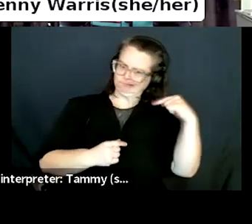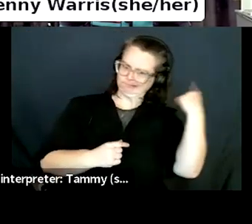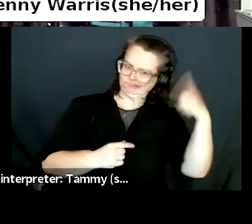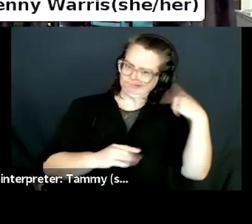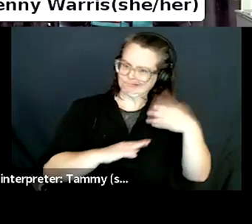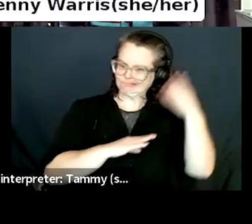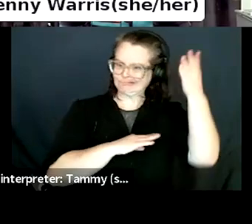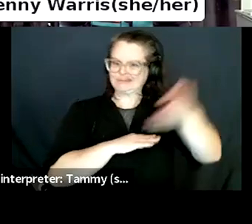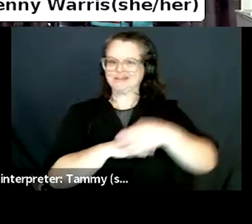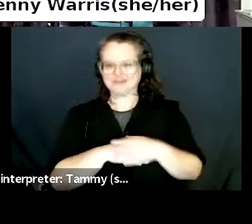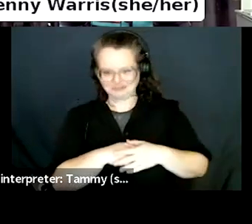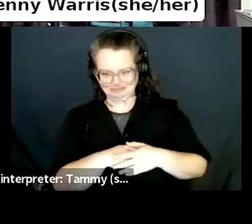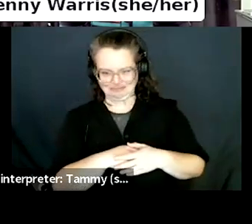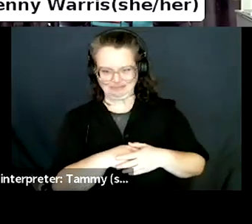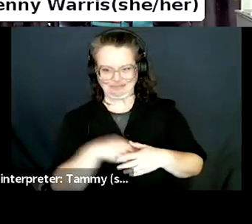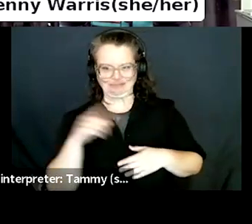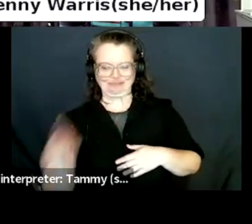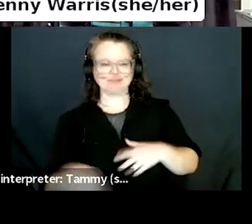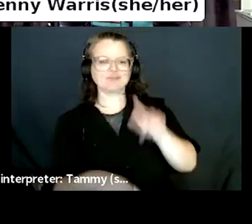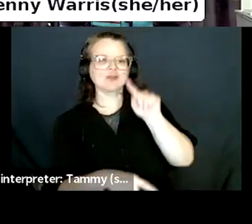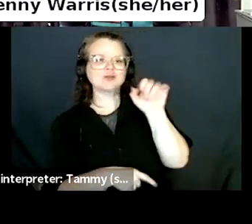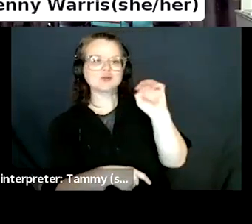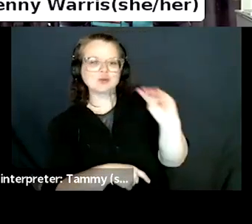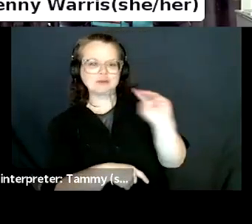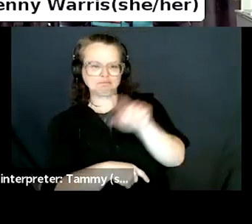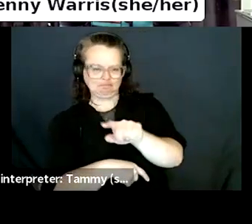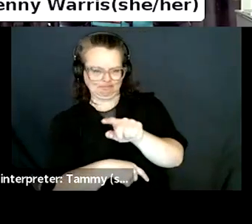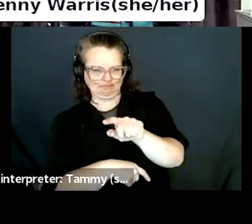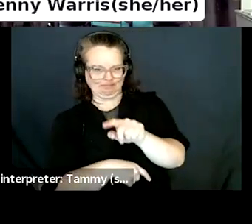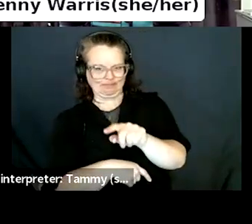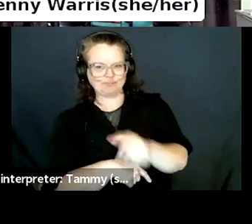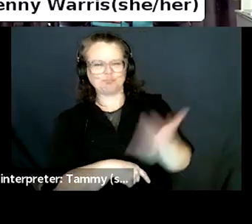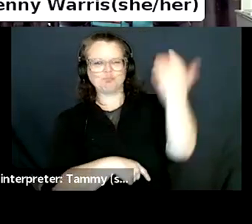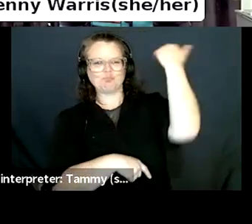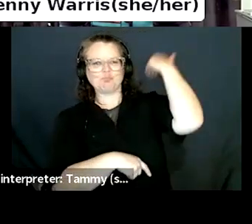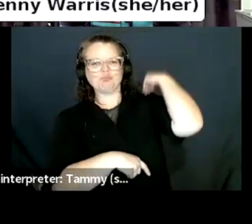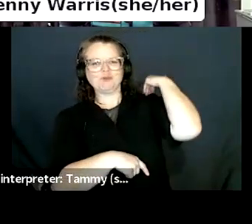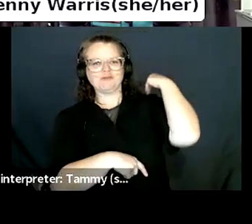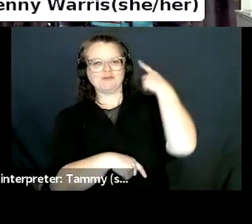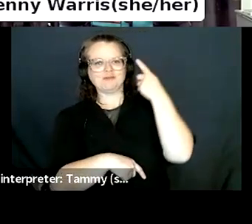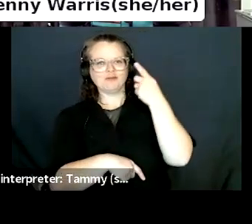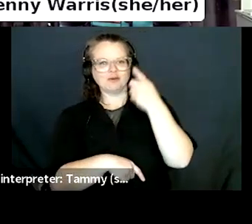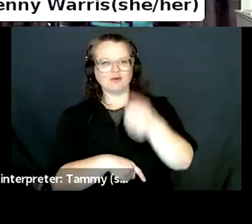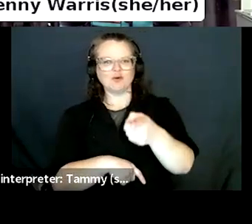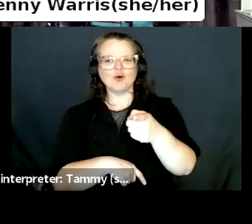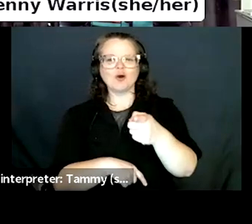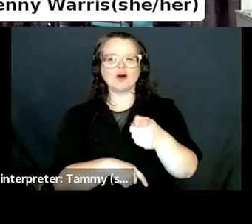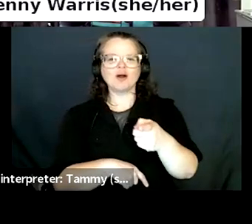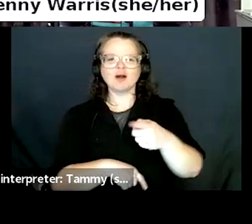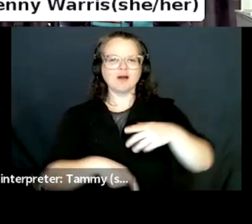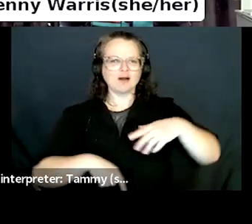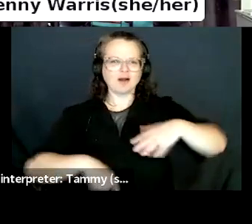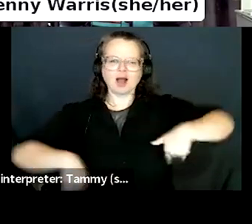Chris, one question I didn't ask, uh, when we met earlier, do you still have the comic book store?